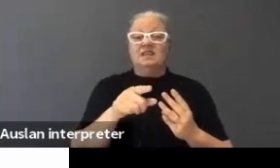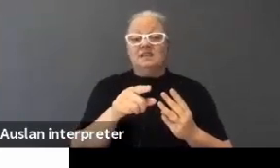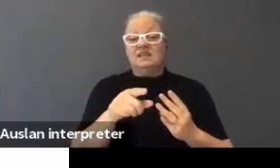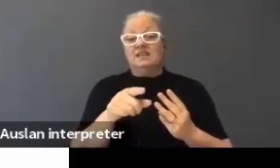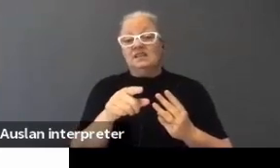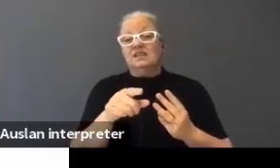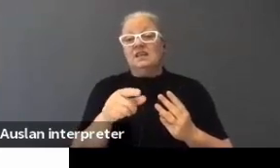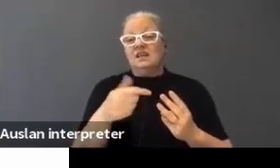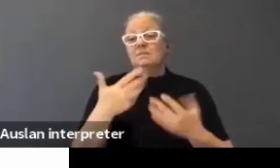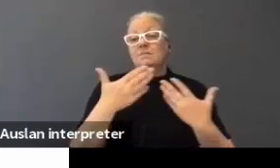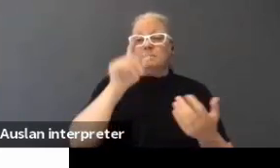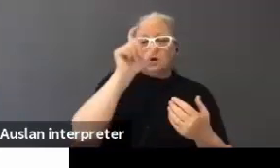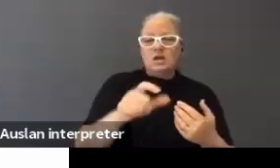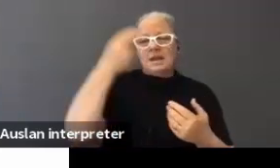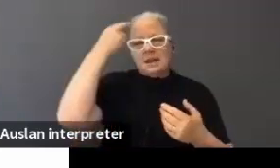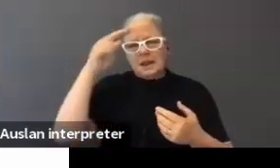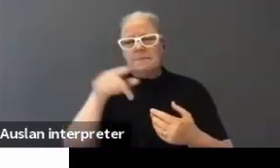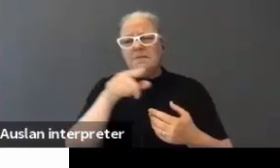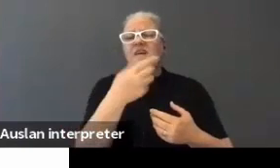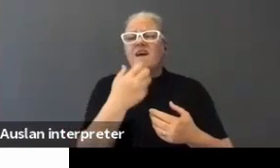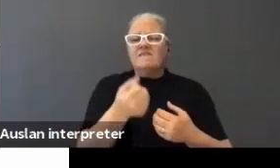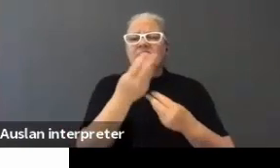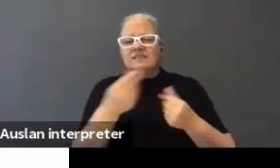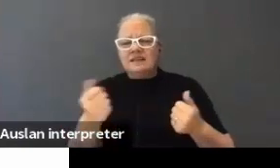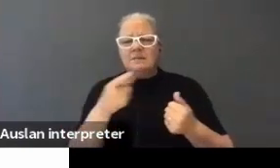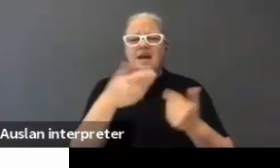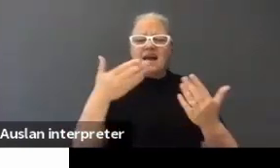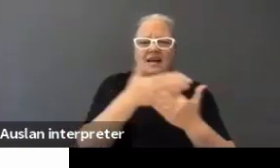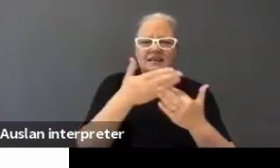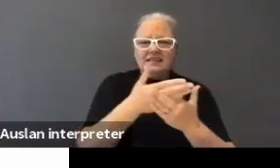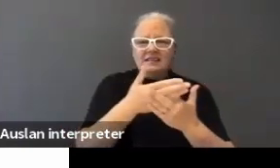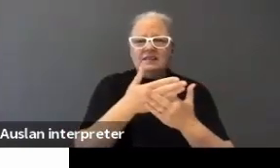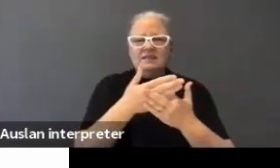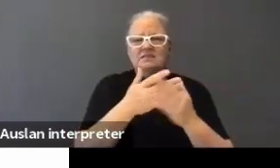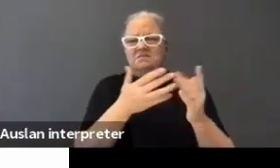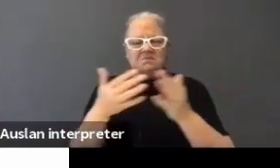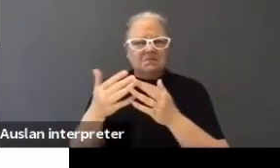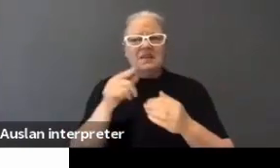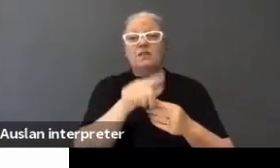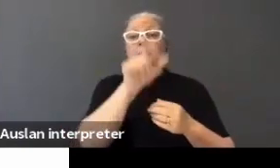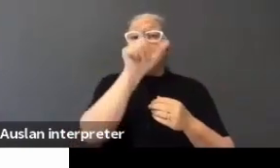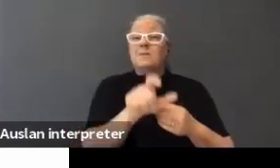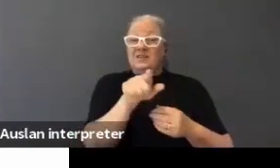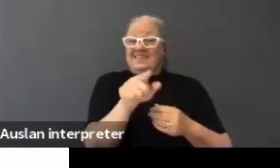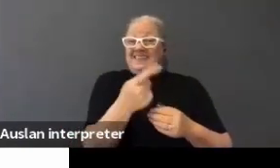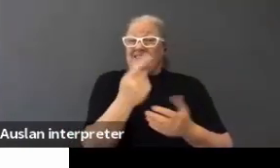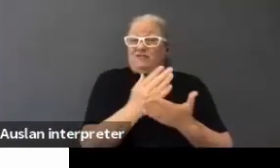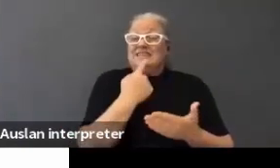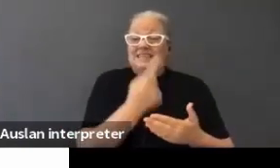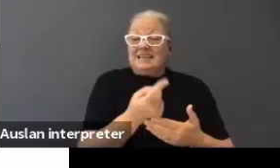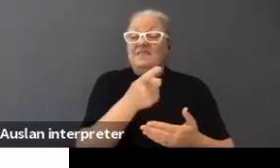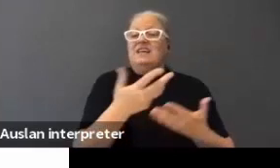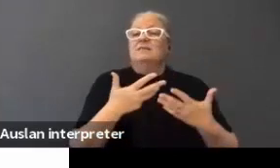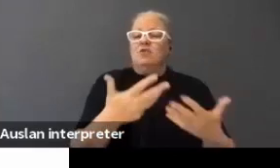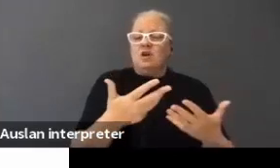a person's name have some sort of got their excess in a knot. What the person was saying is, is the surprise that